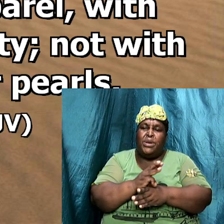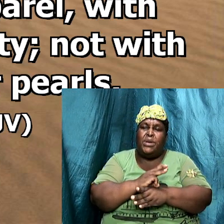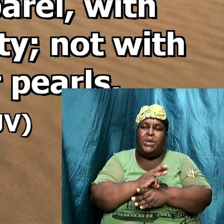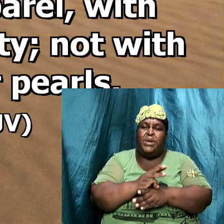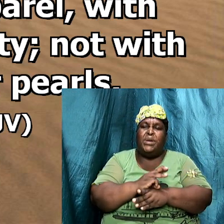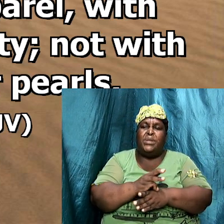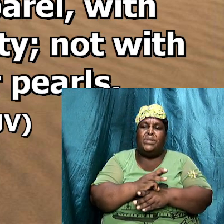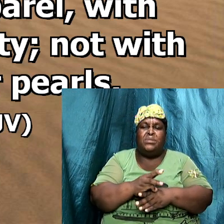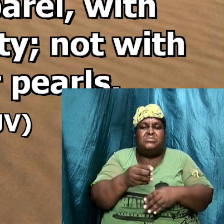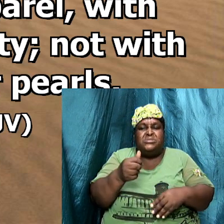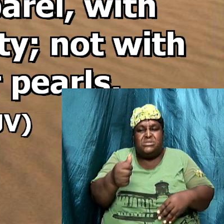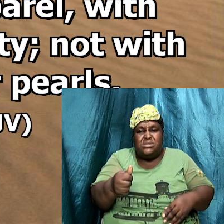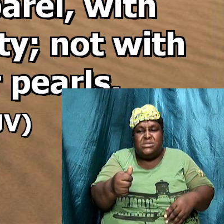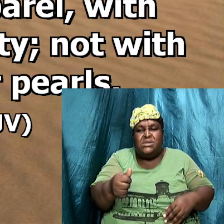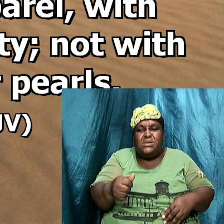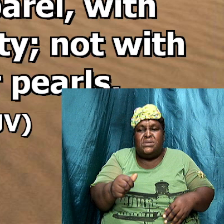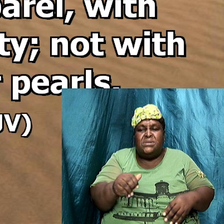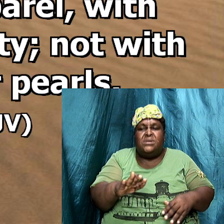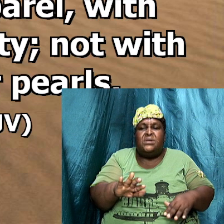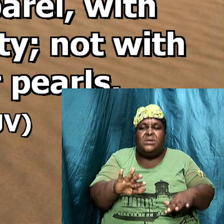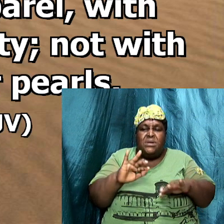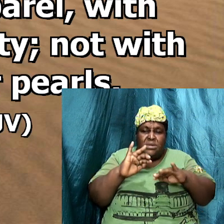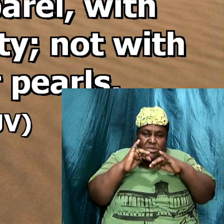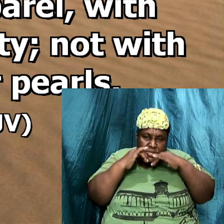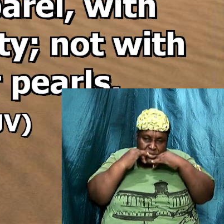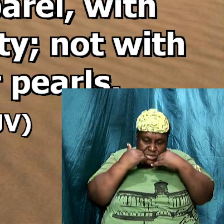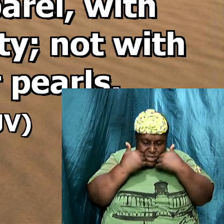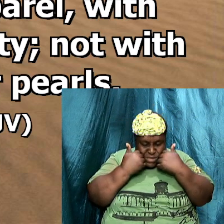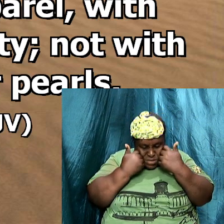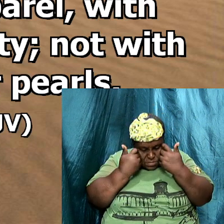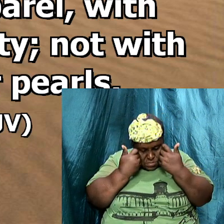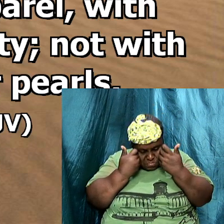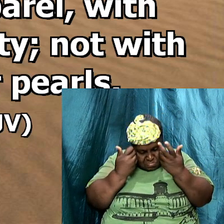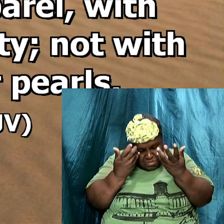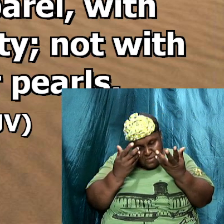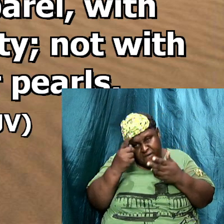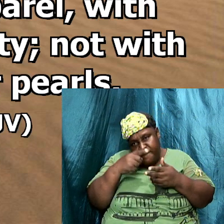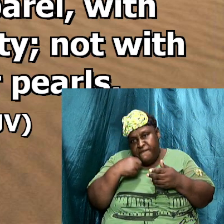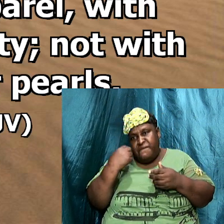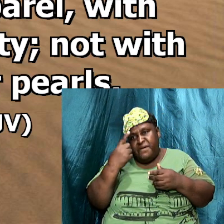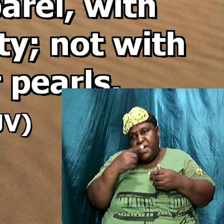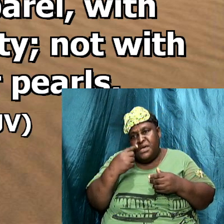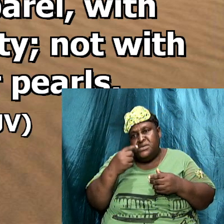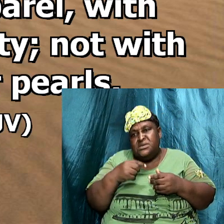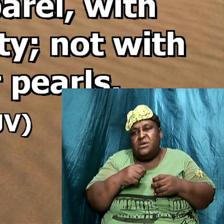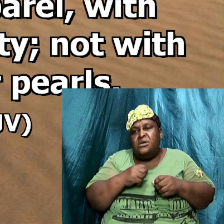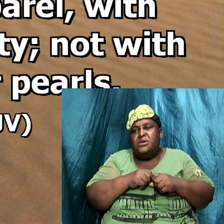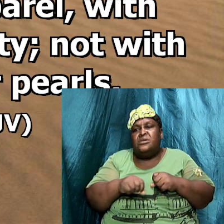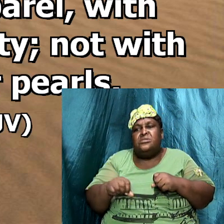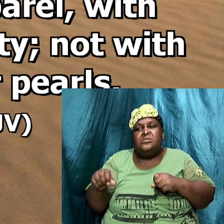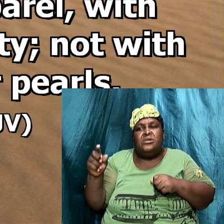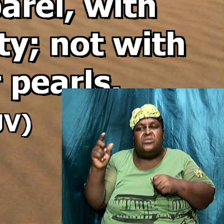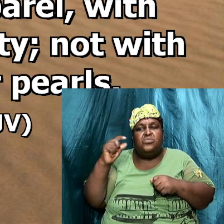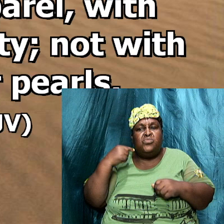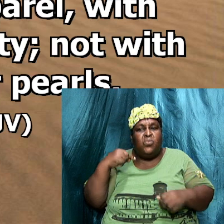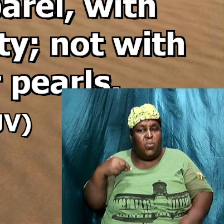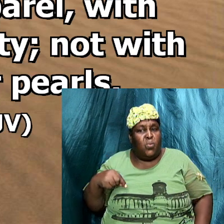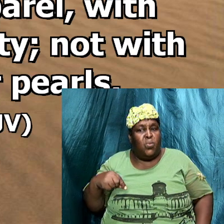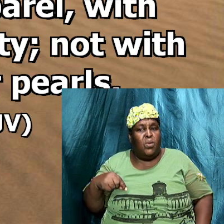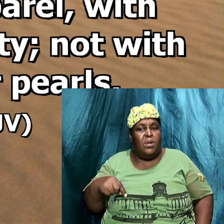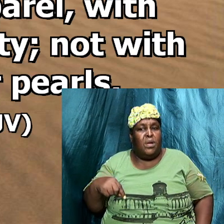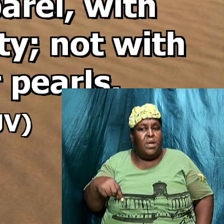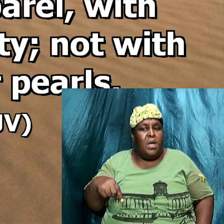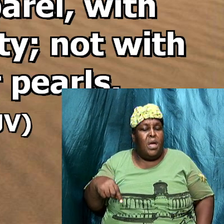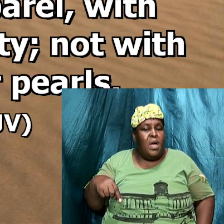shamefacedness and sobriety not with broided ear or gold or